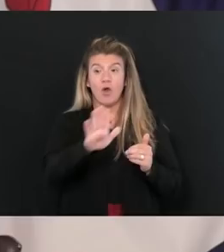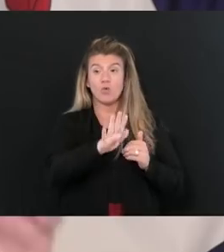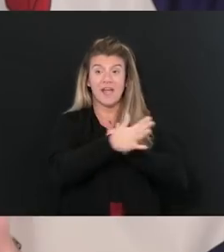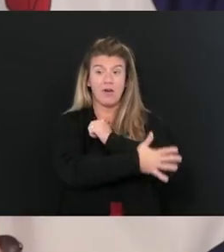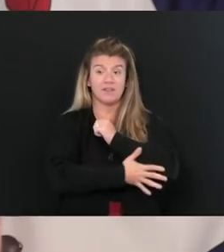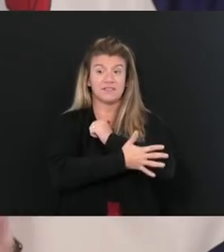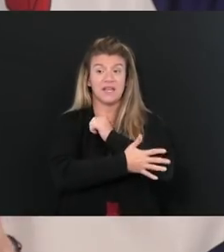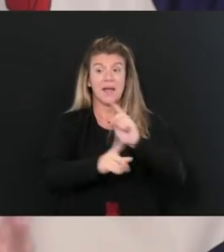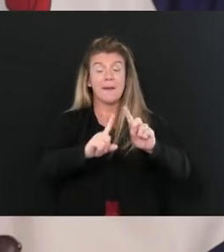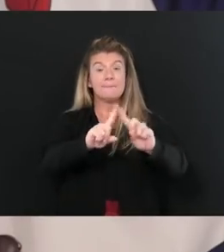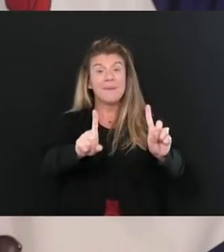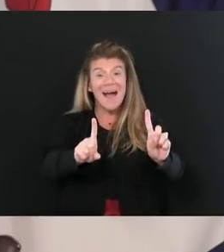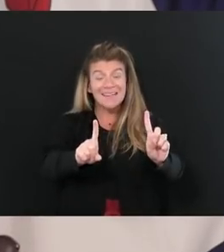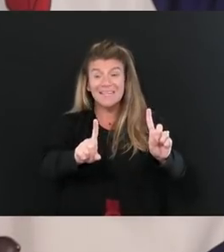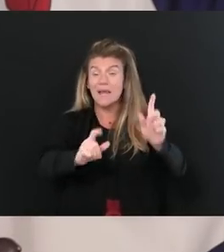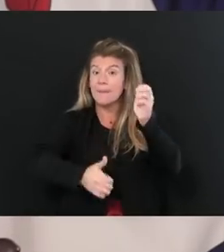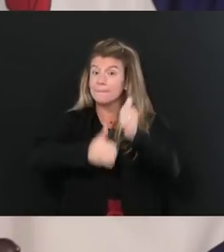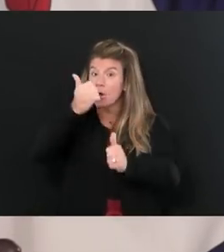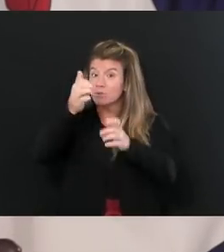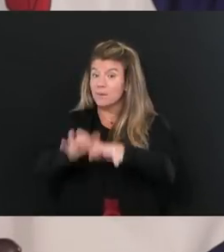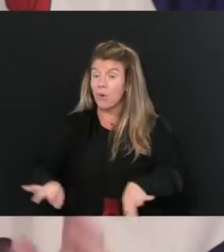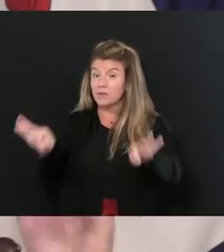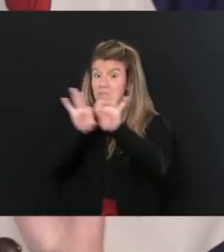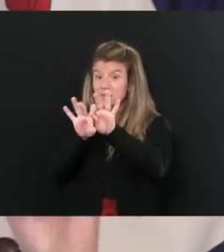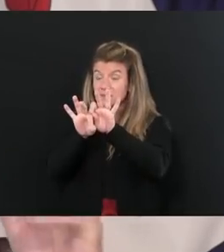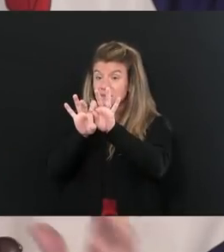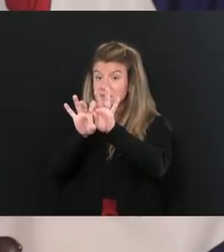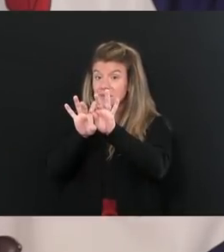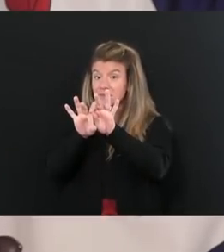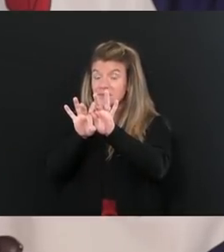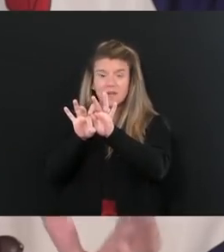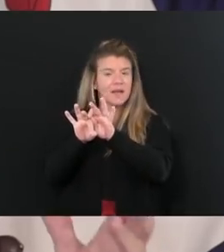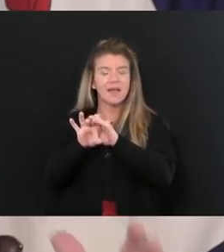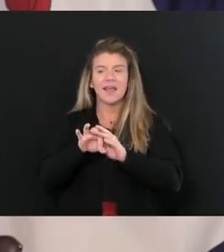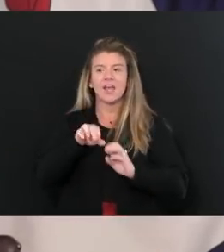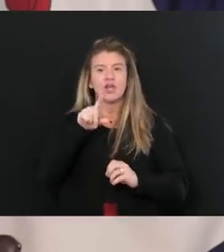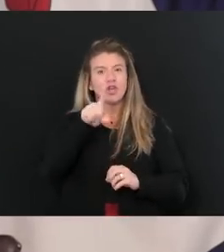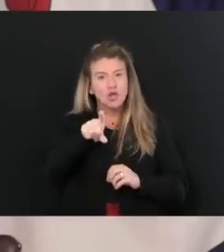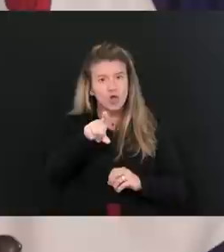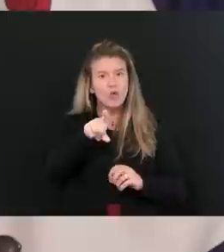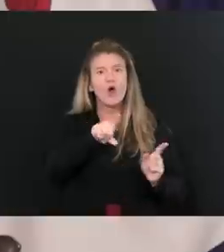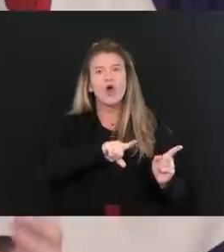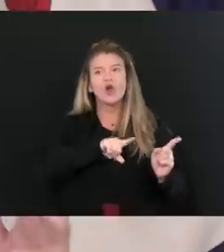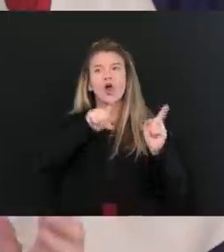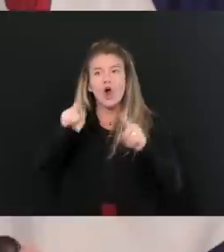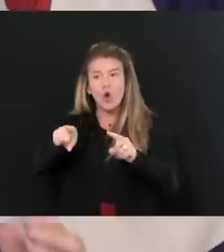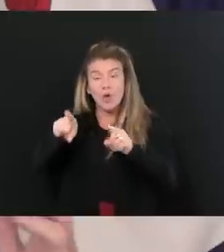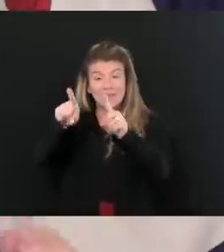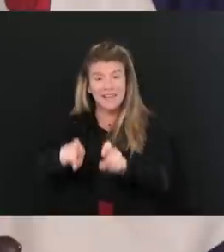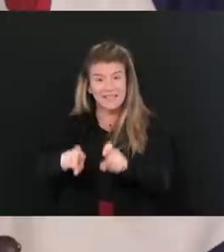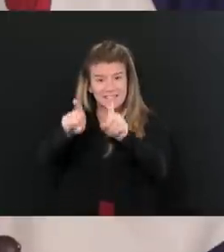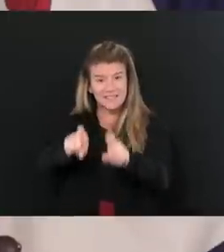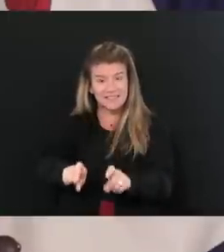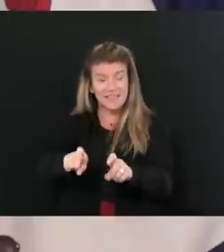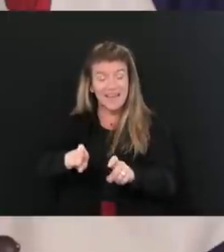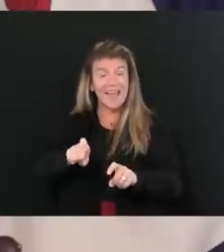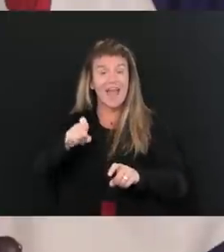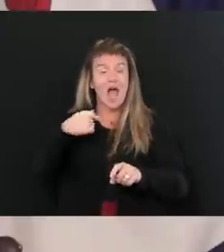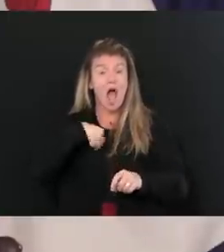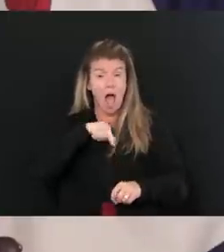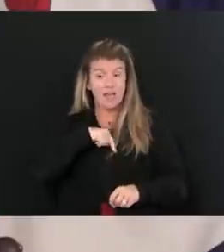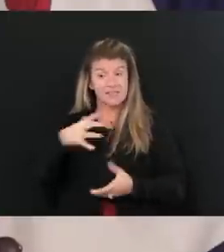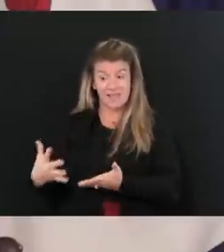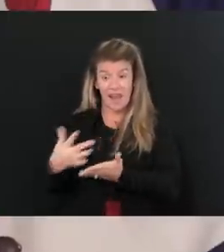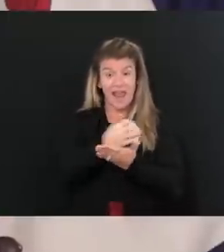But more importantly than anything, if you pile on us all those tests, we'll fix this thing